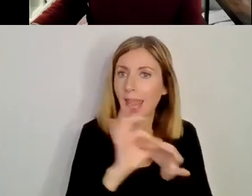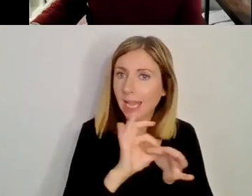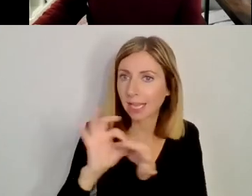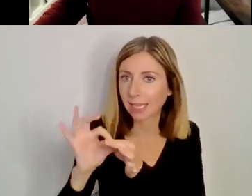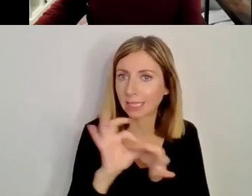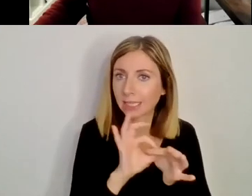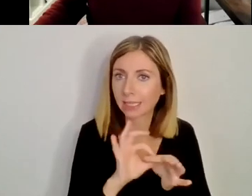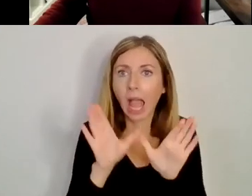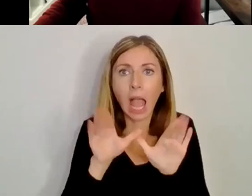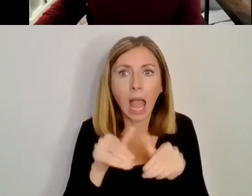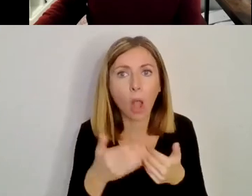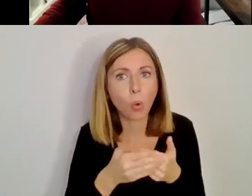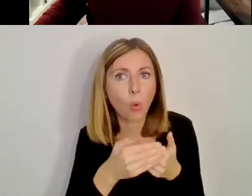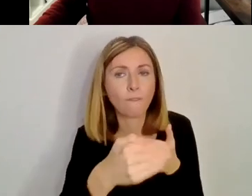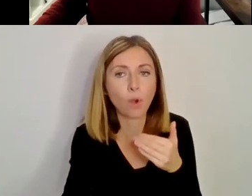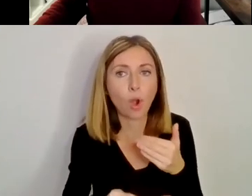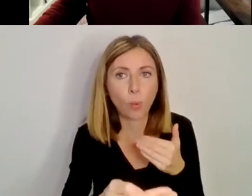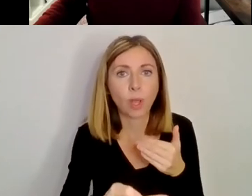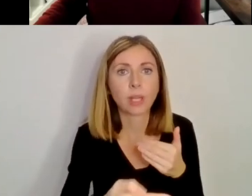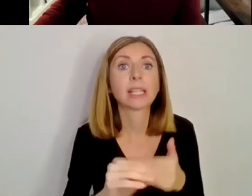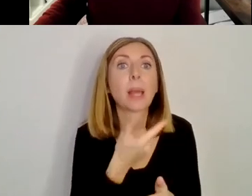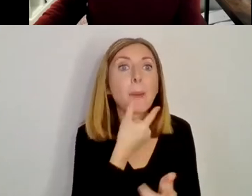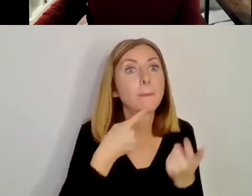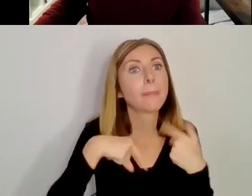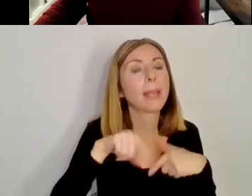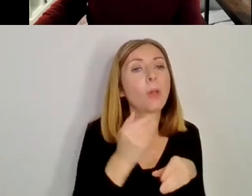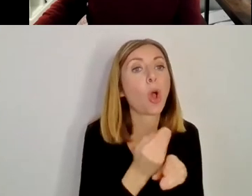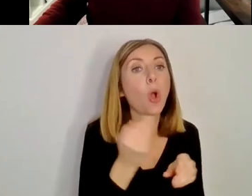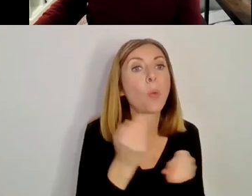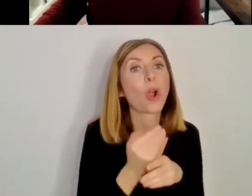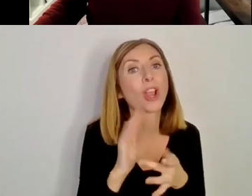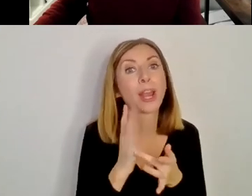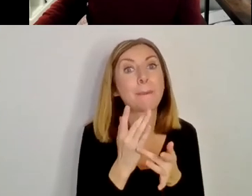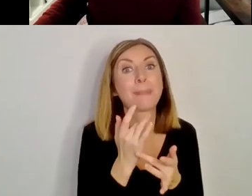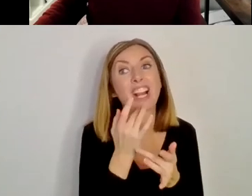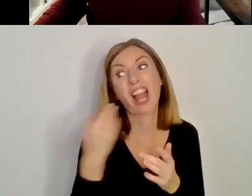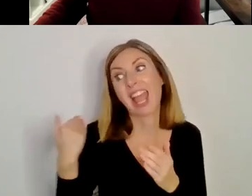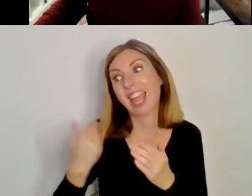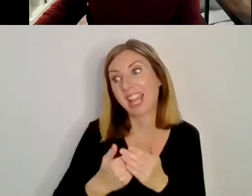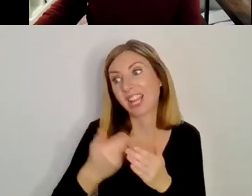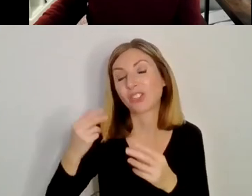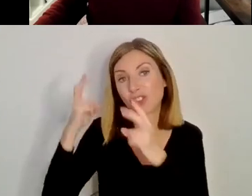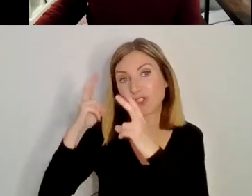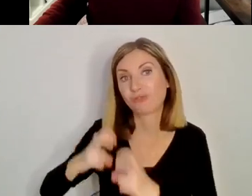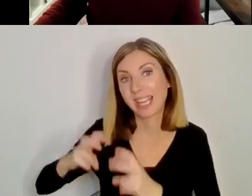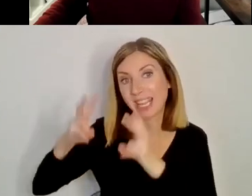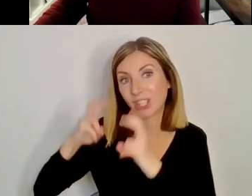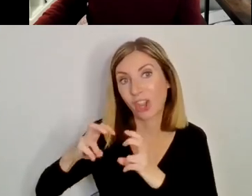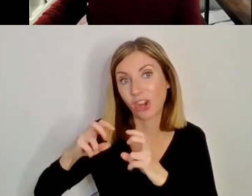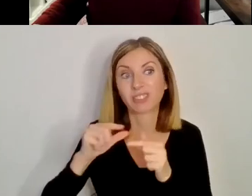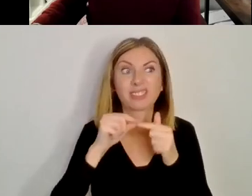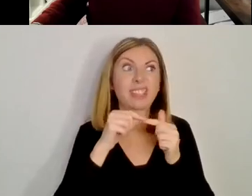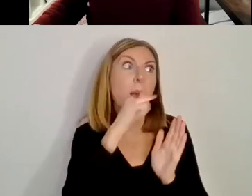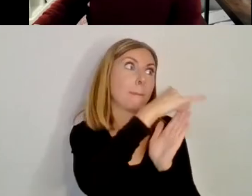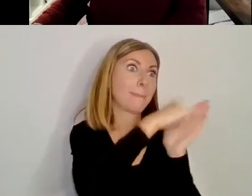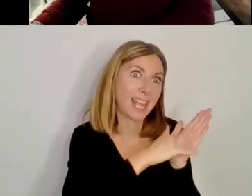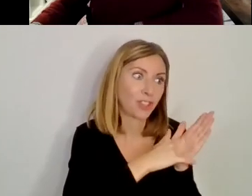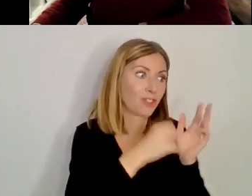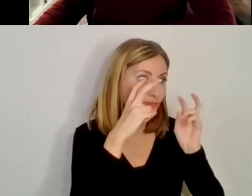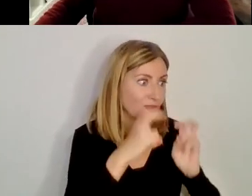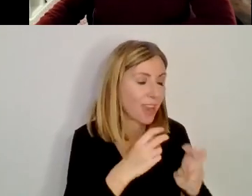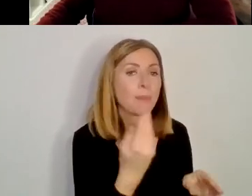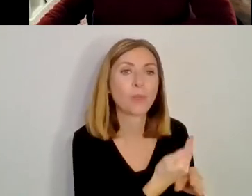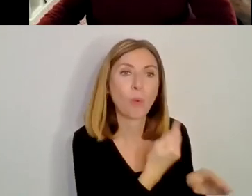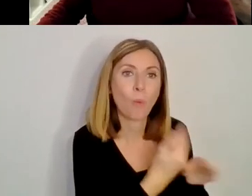people again, who are working, you know, in middle age research on, uh, manuscript work on the saints, and we've got right